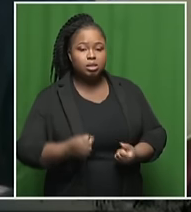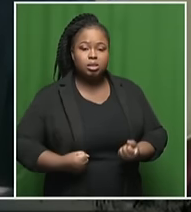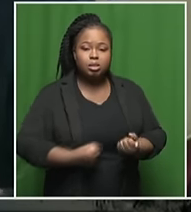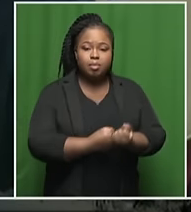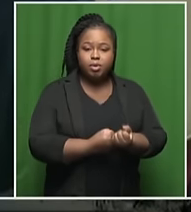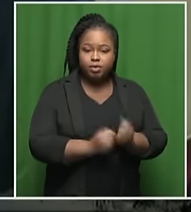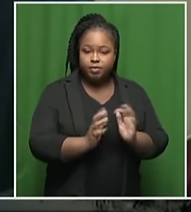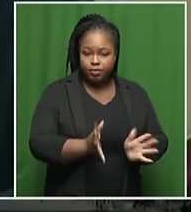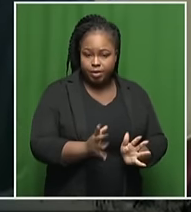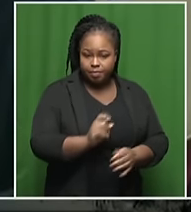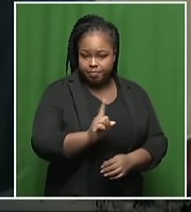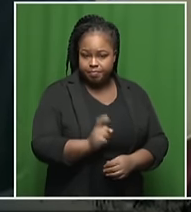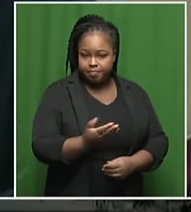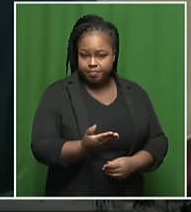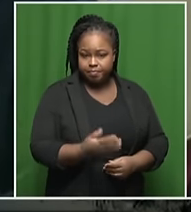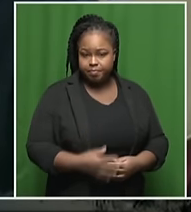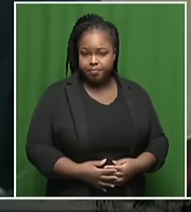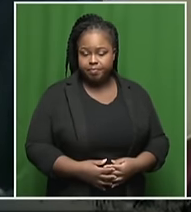Colin?